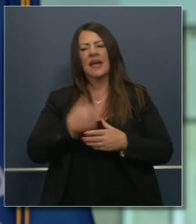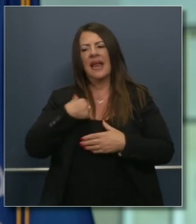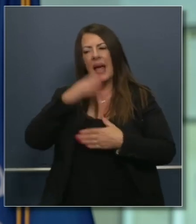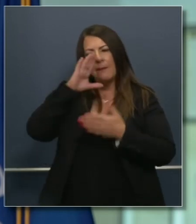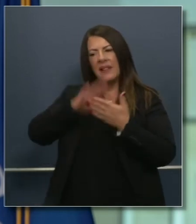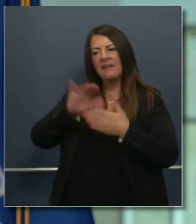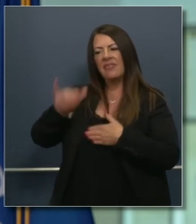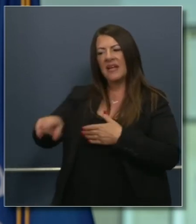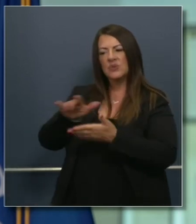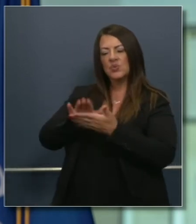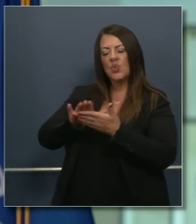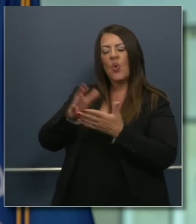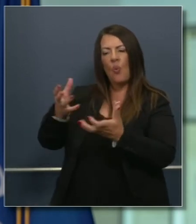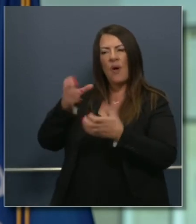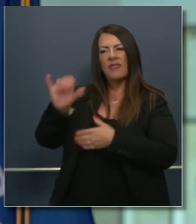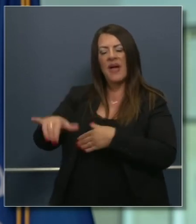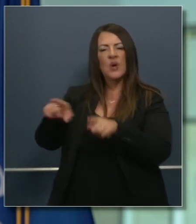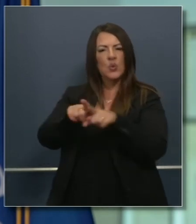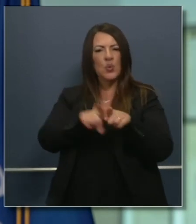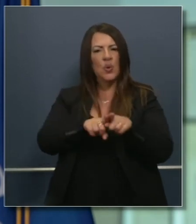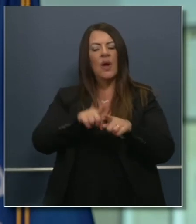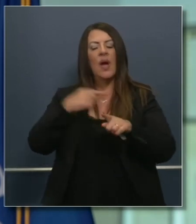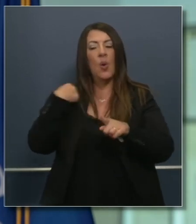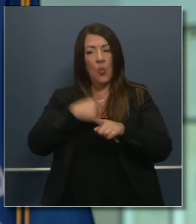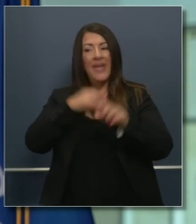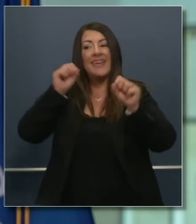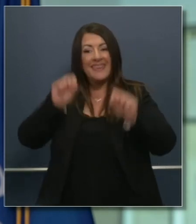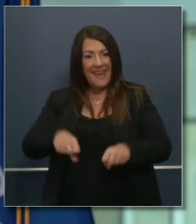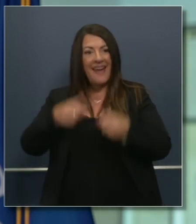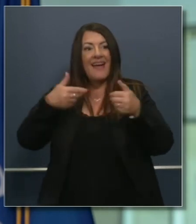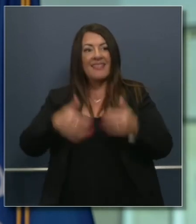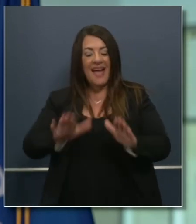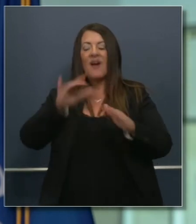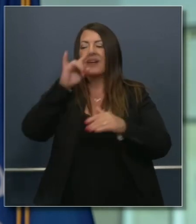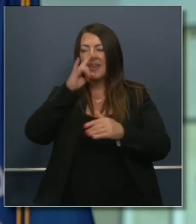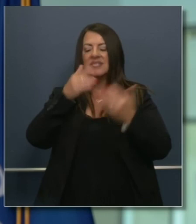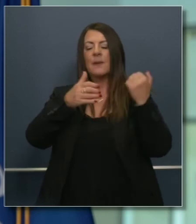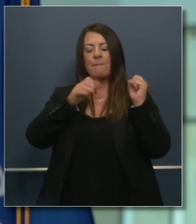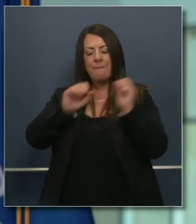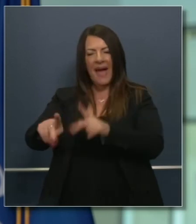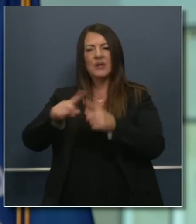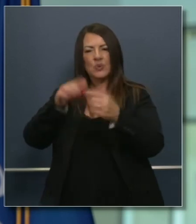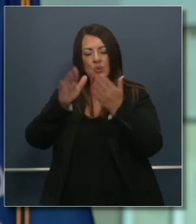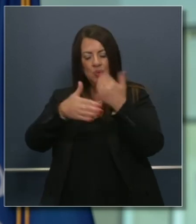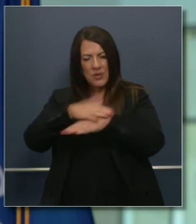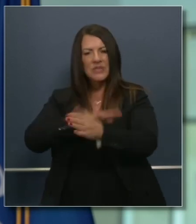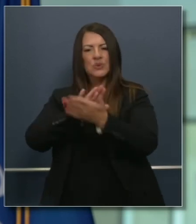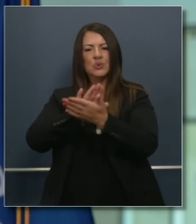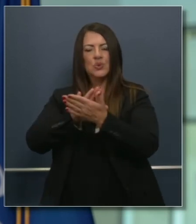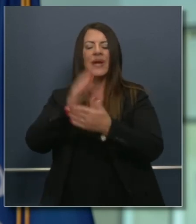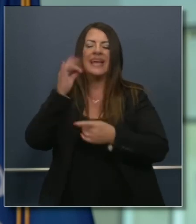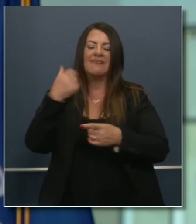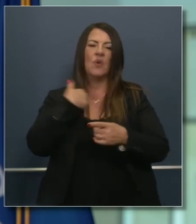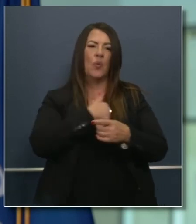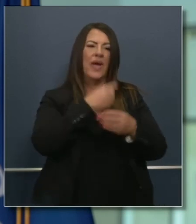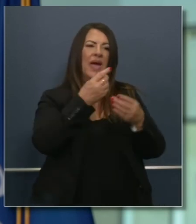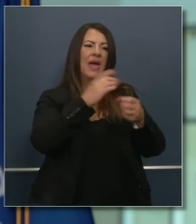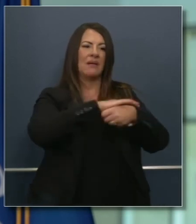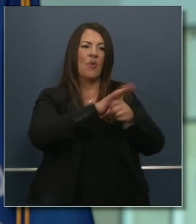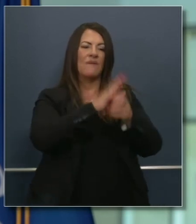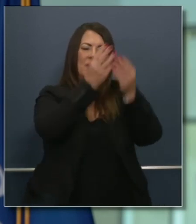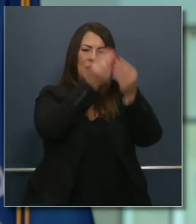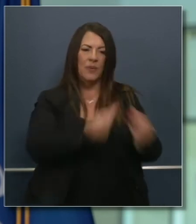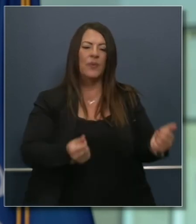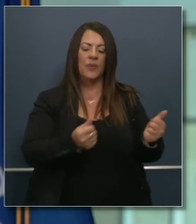believes in. But we can do that by moving quickly to eradicate and mitigate the spread of this disease. Get the treatments and